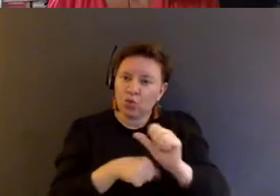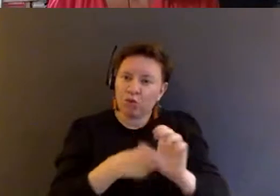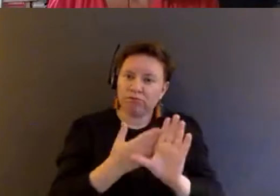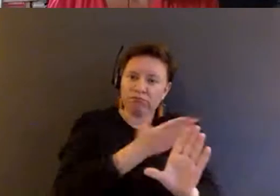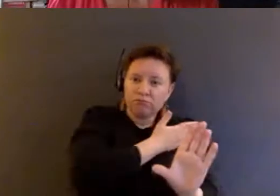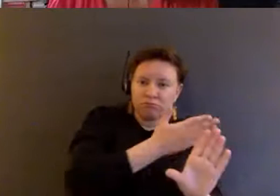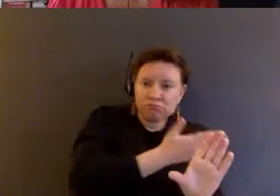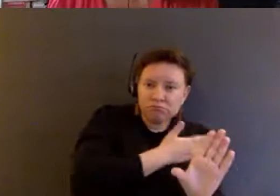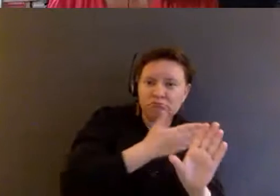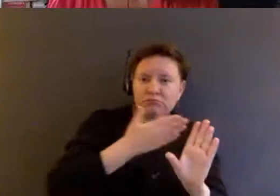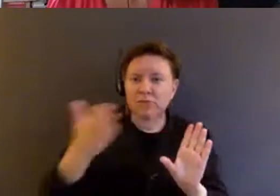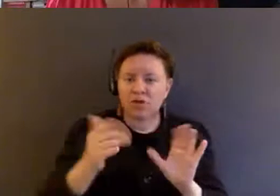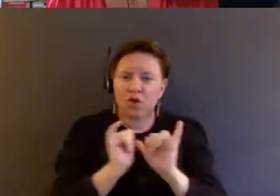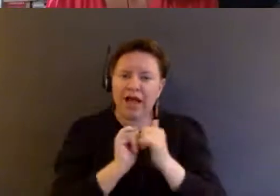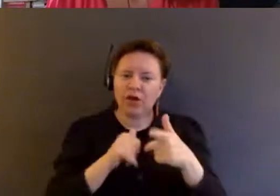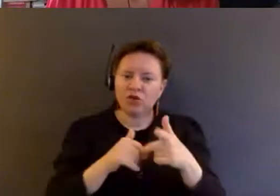engage that frame?